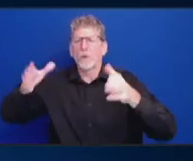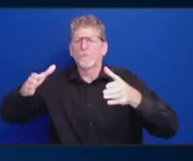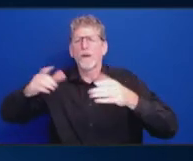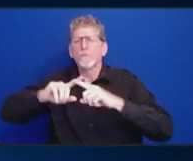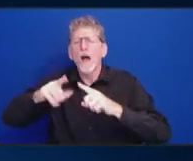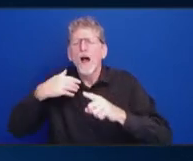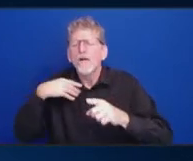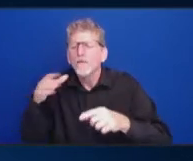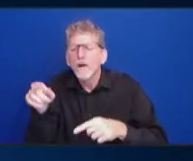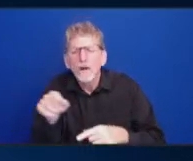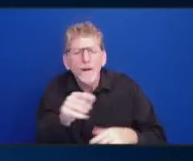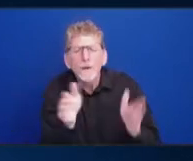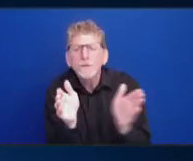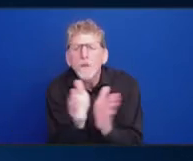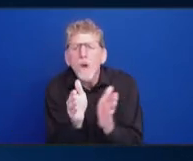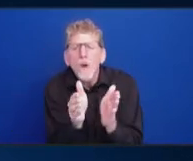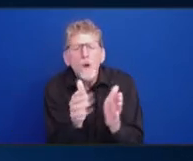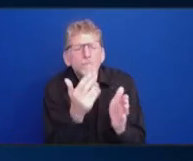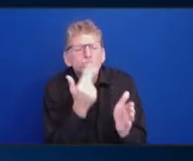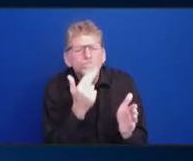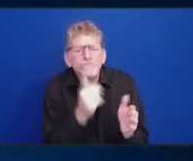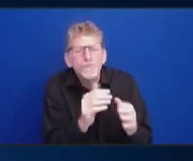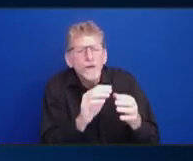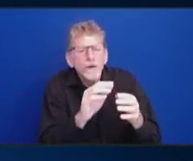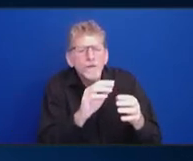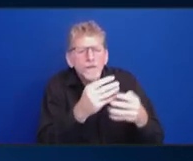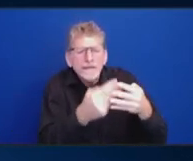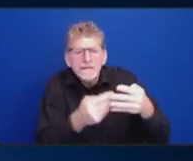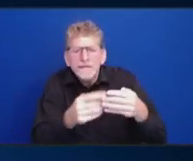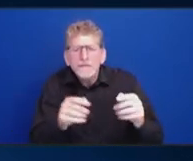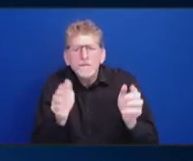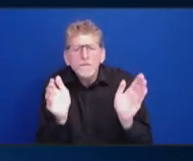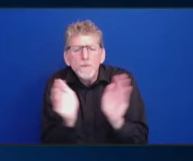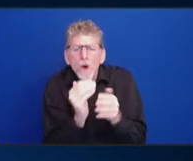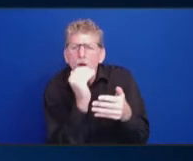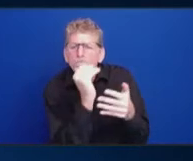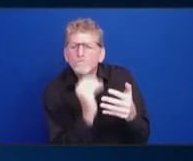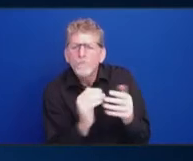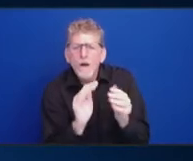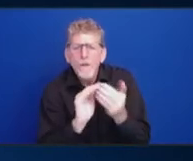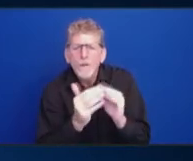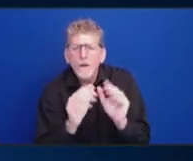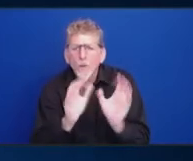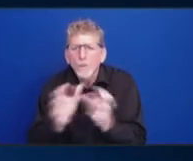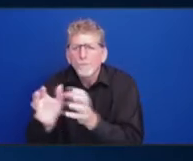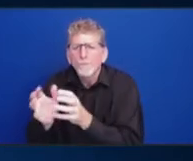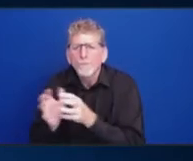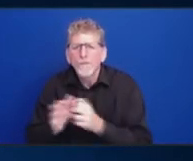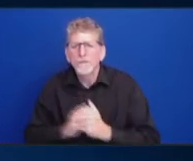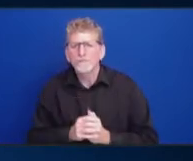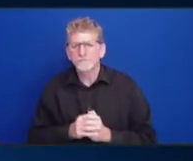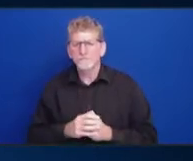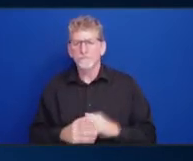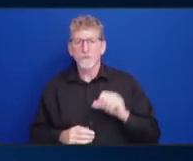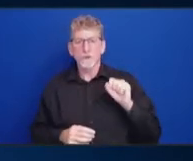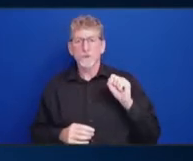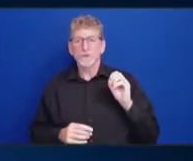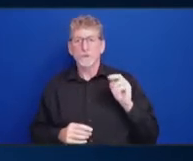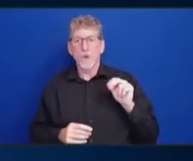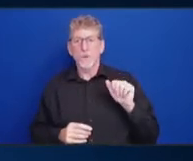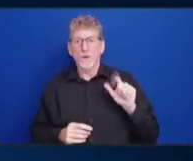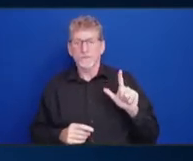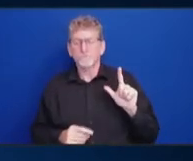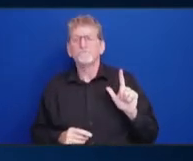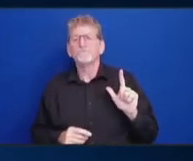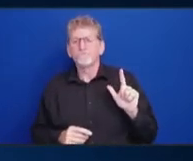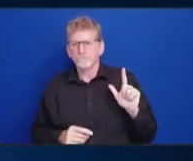met with? Female Yeah, Luis, I think those are great points. Let me start with your second question. then let's,